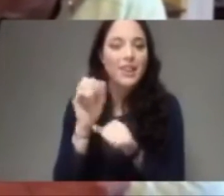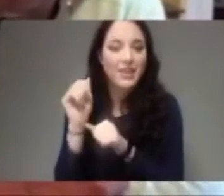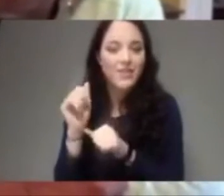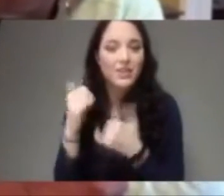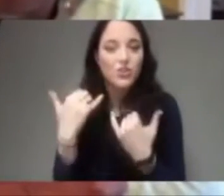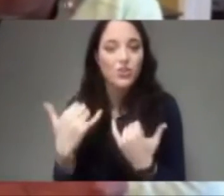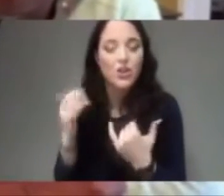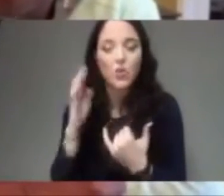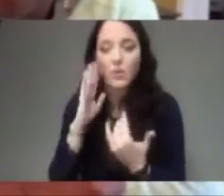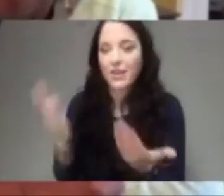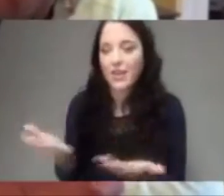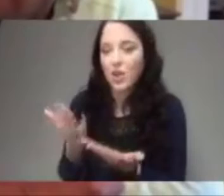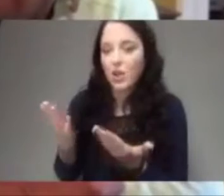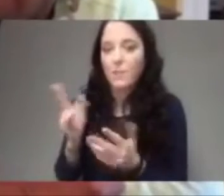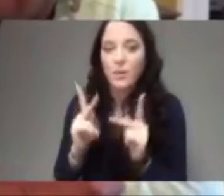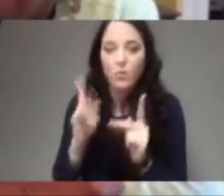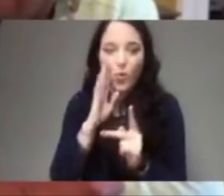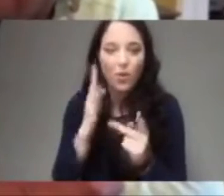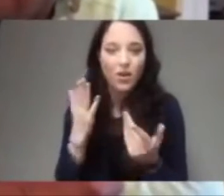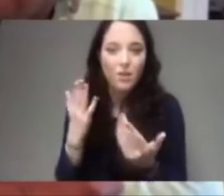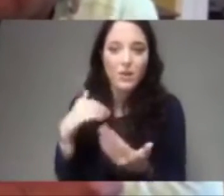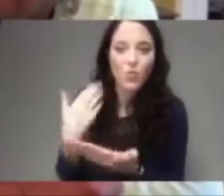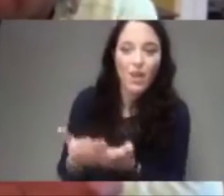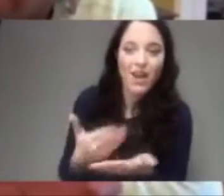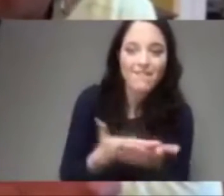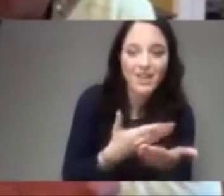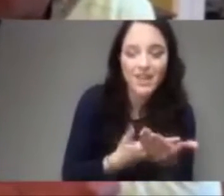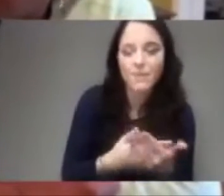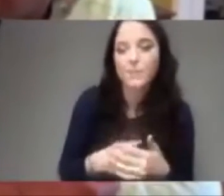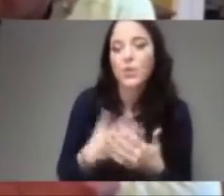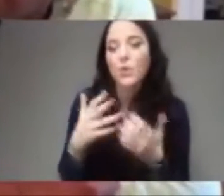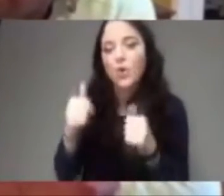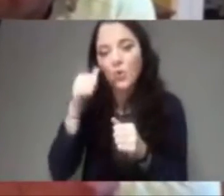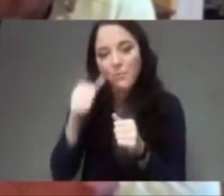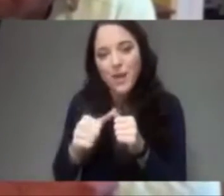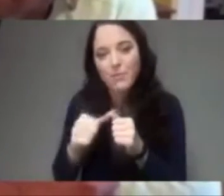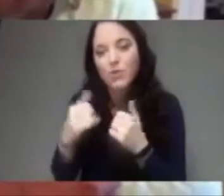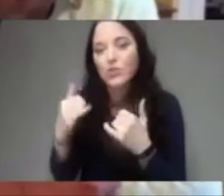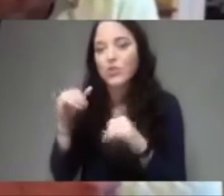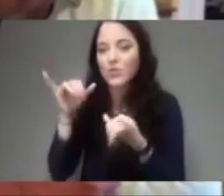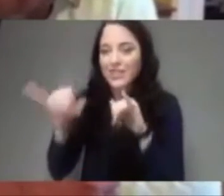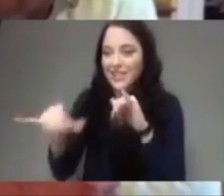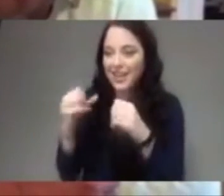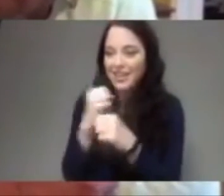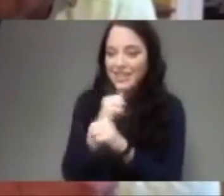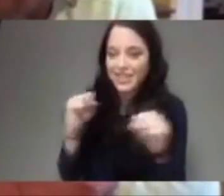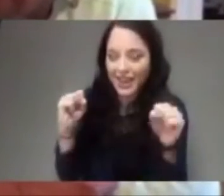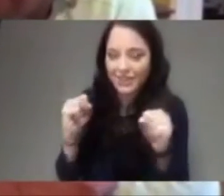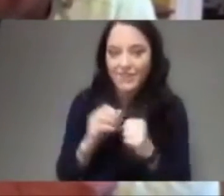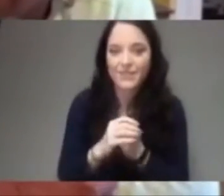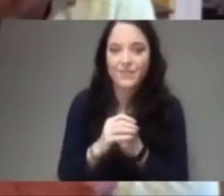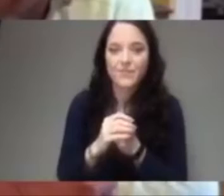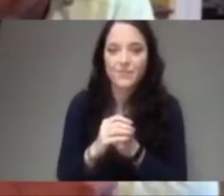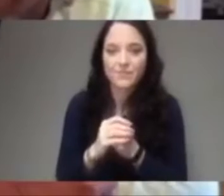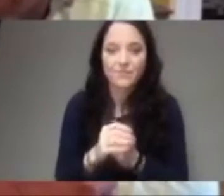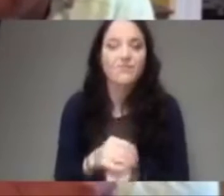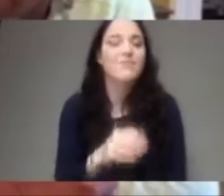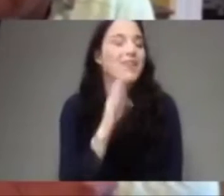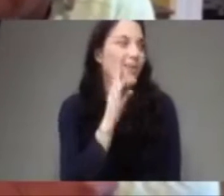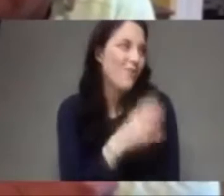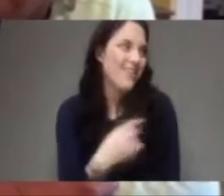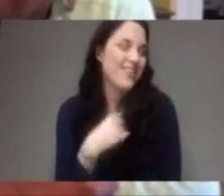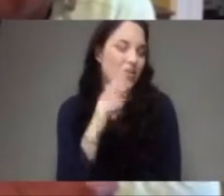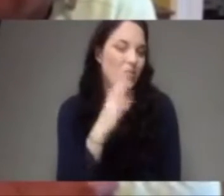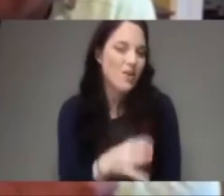be here, and people will be arriving. I want you to remember to stay safe. You know, and I will keep